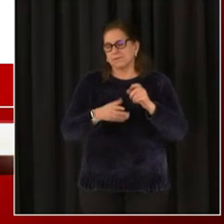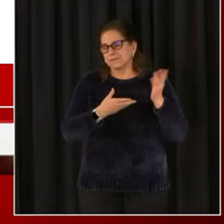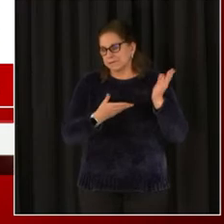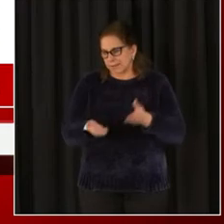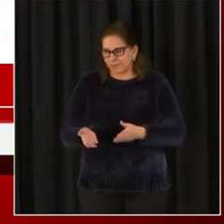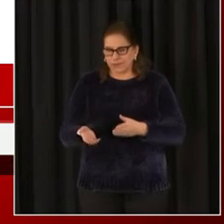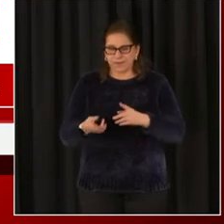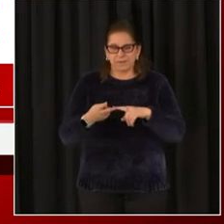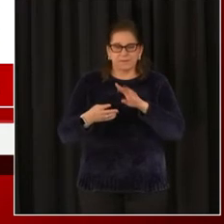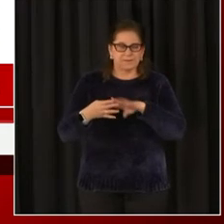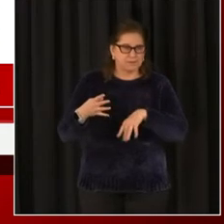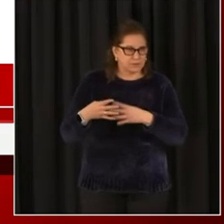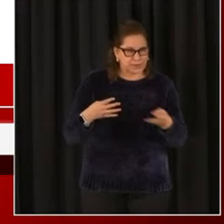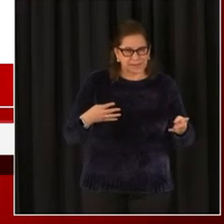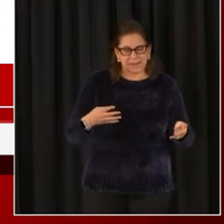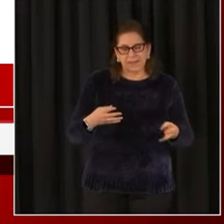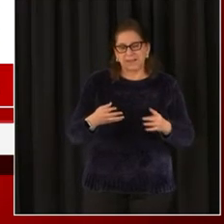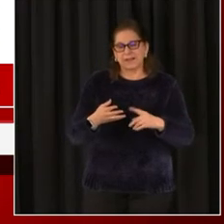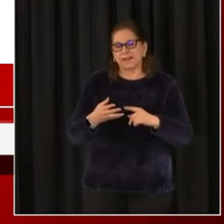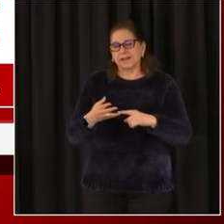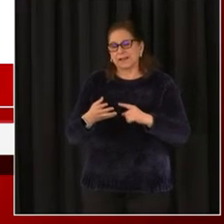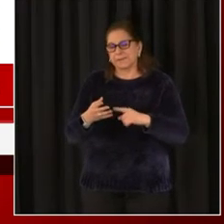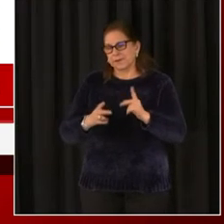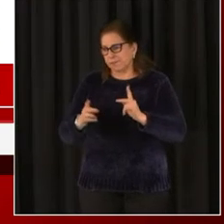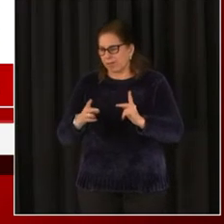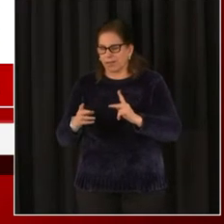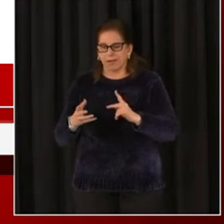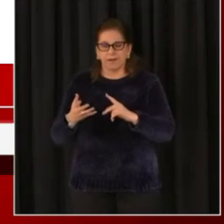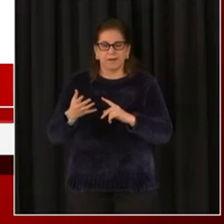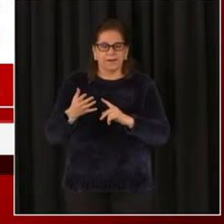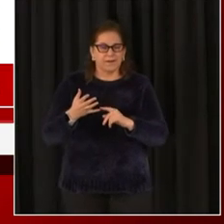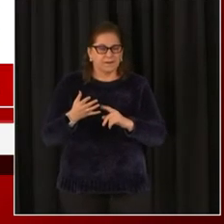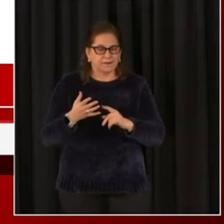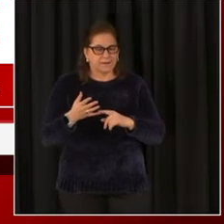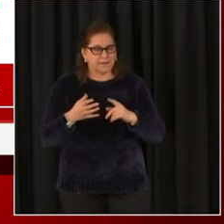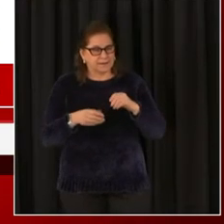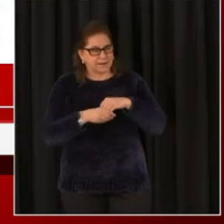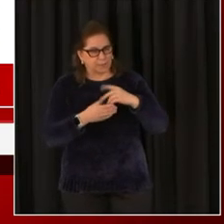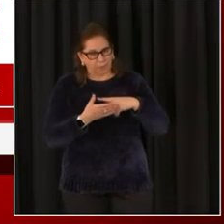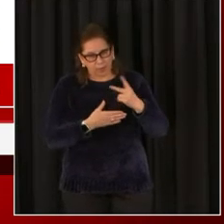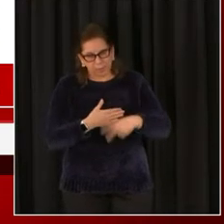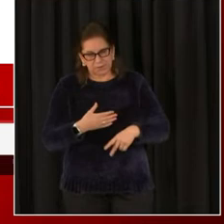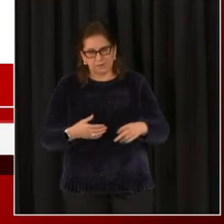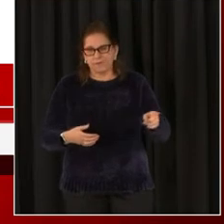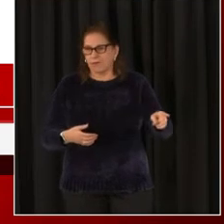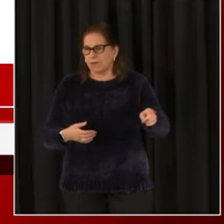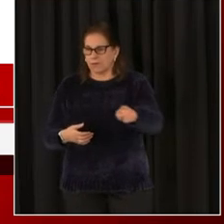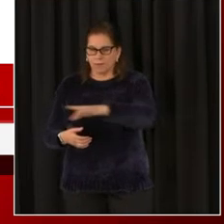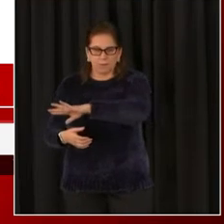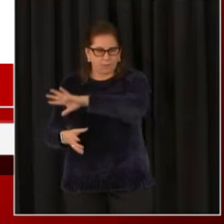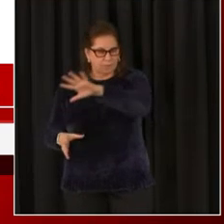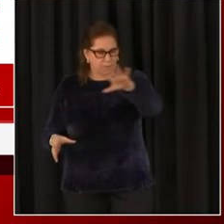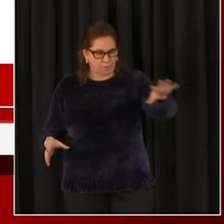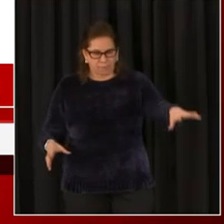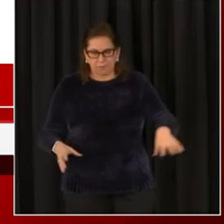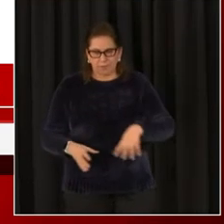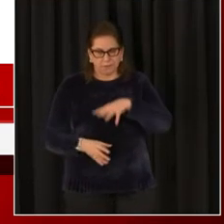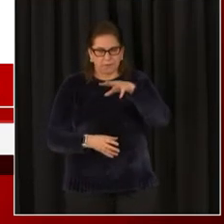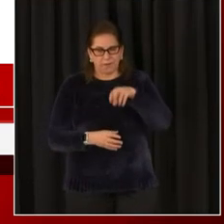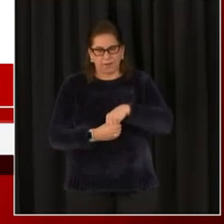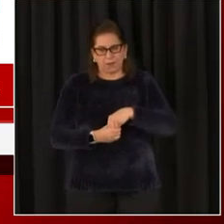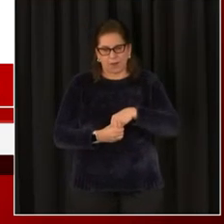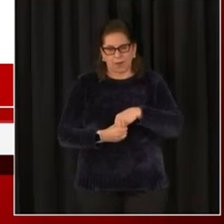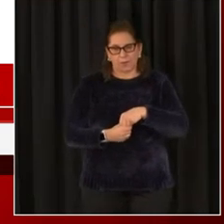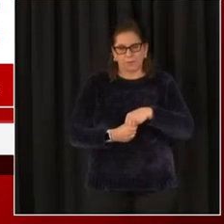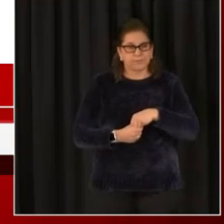almost there with people reporting within 24 hours, but we still got some who are out as far as 72 hours. Some of our providers